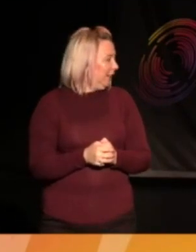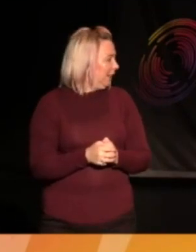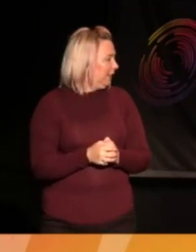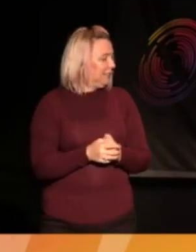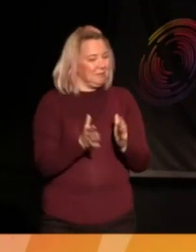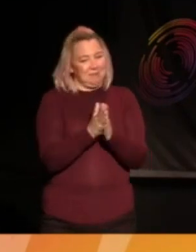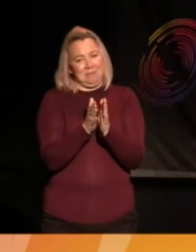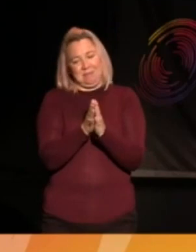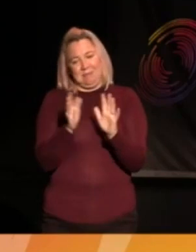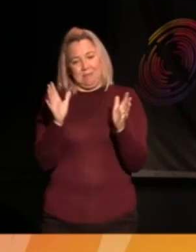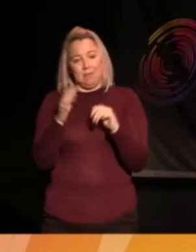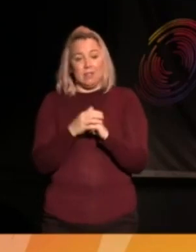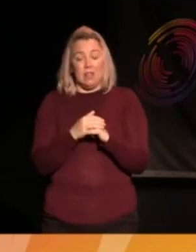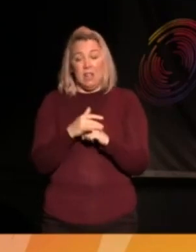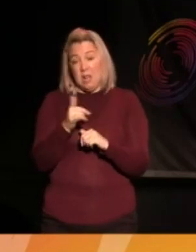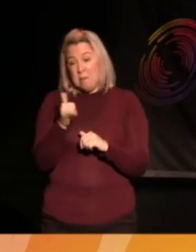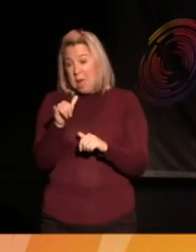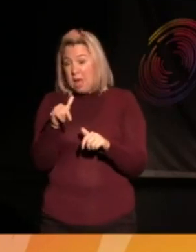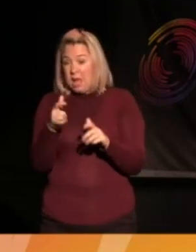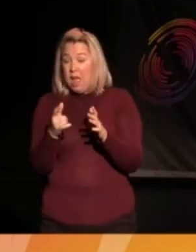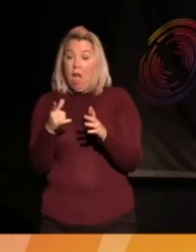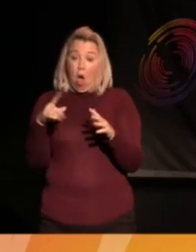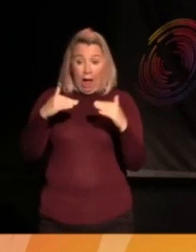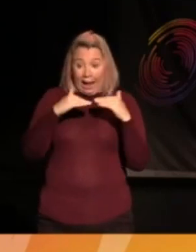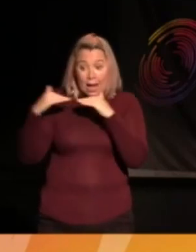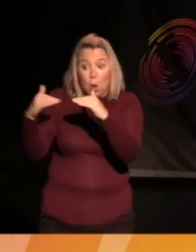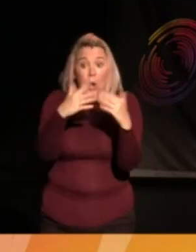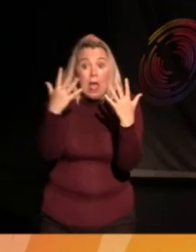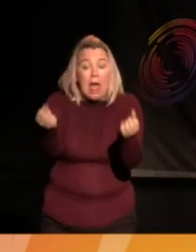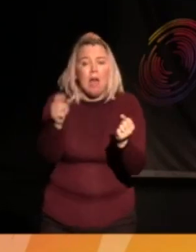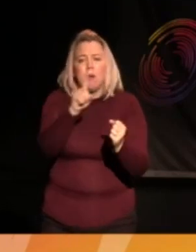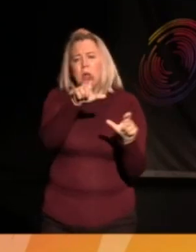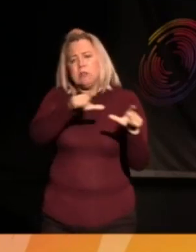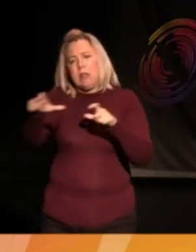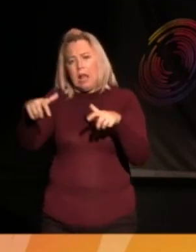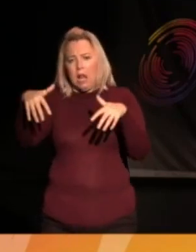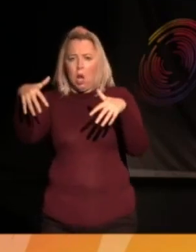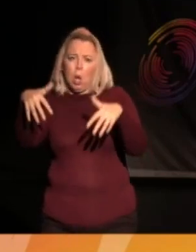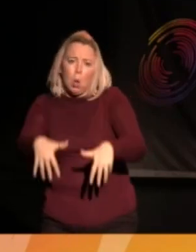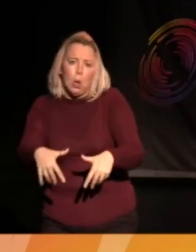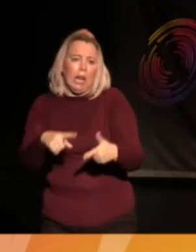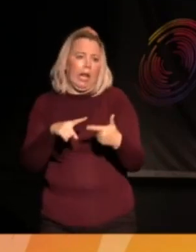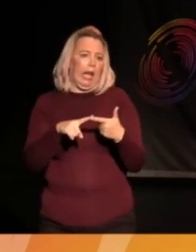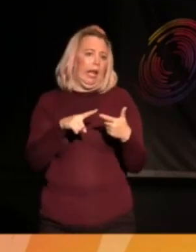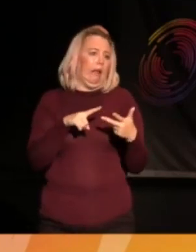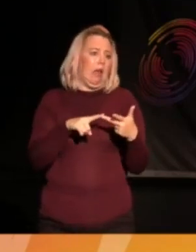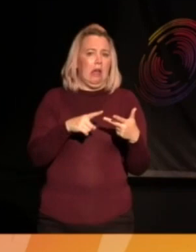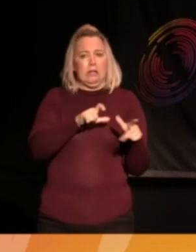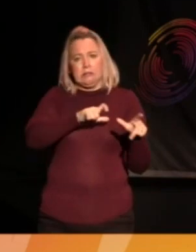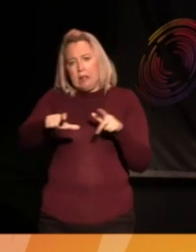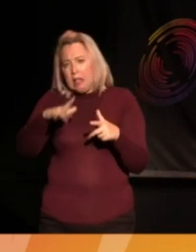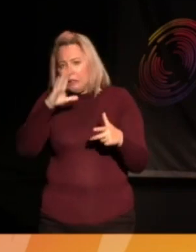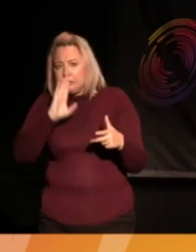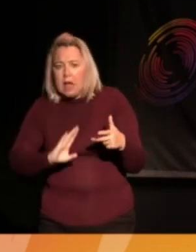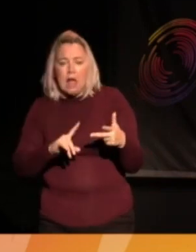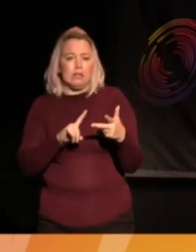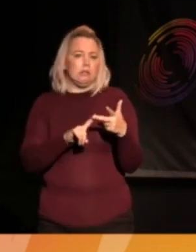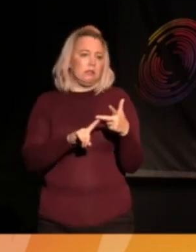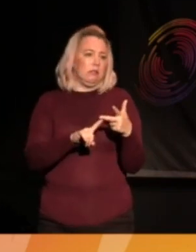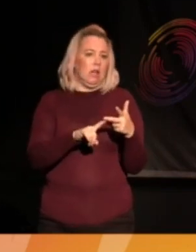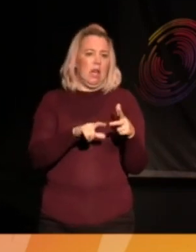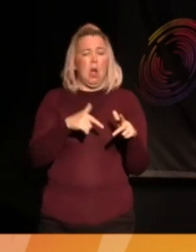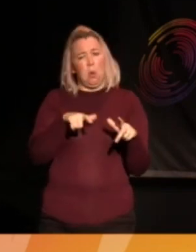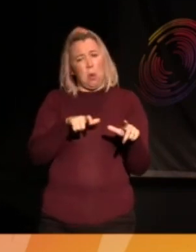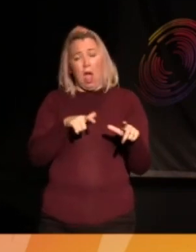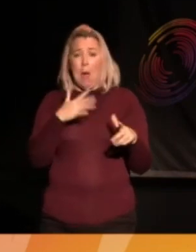You know, there might still be loneliness, there might still be all different kinds of sadnesses, there might be many reasons why we have to carry on building